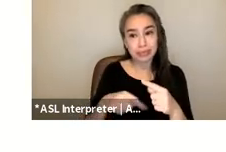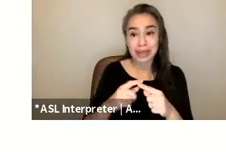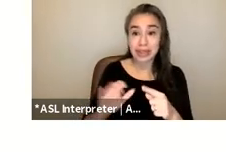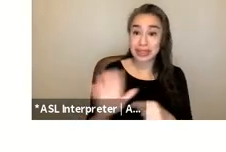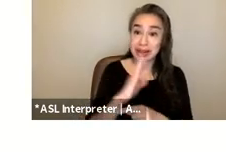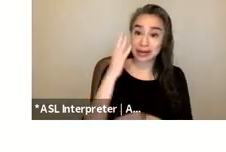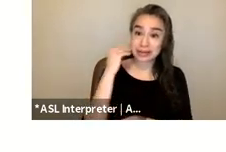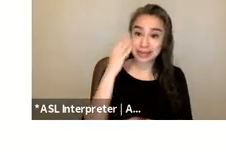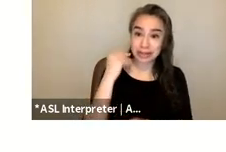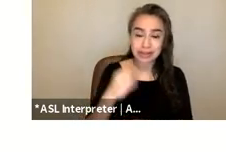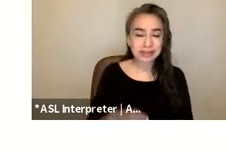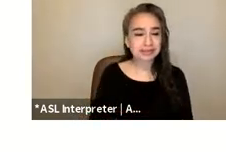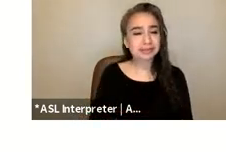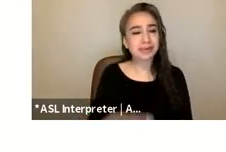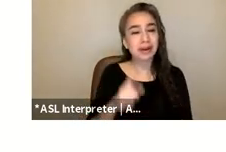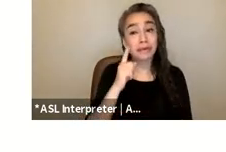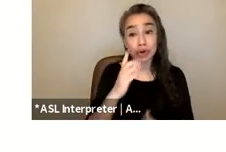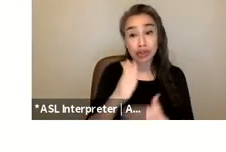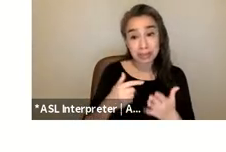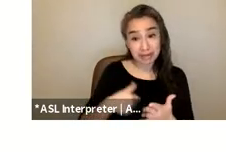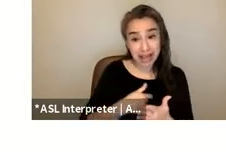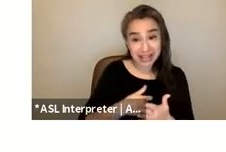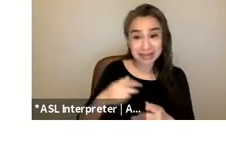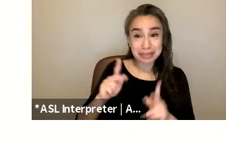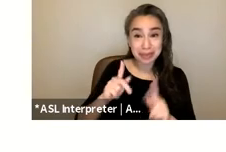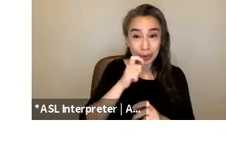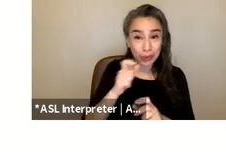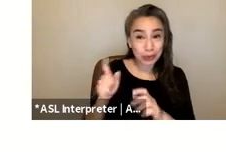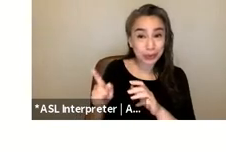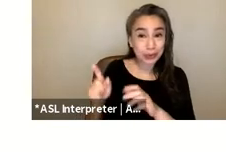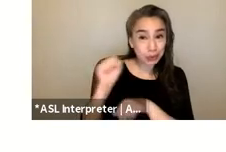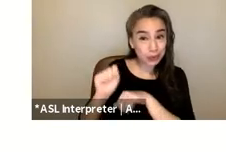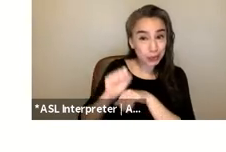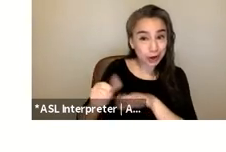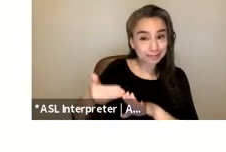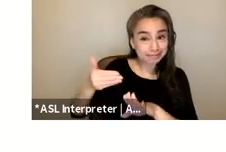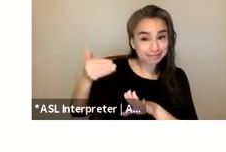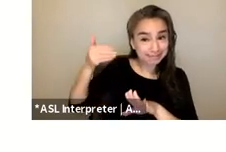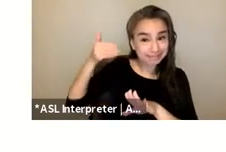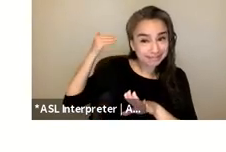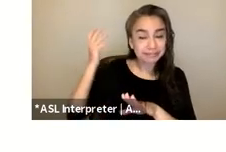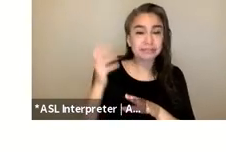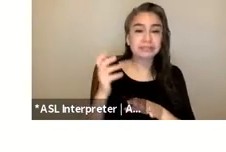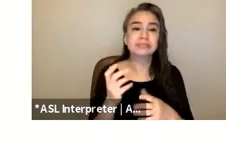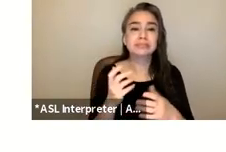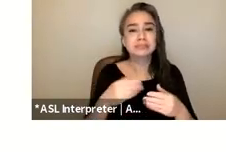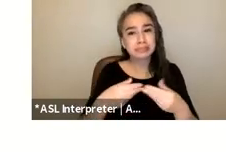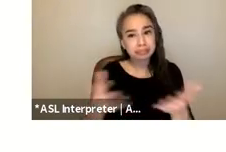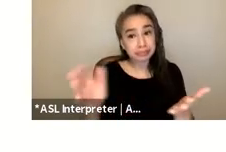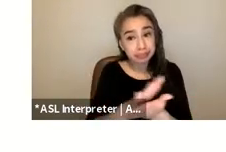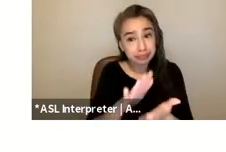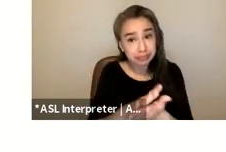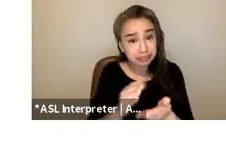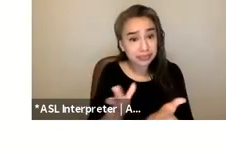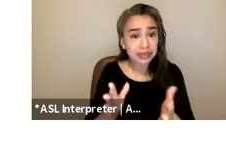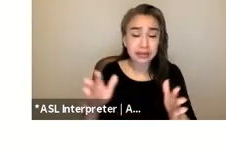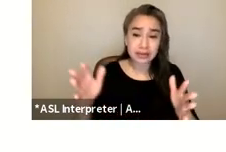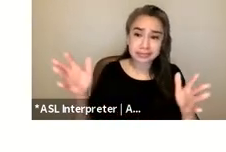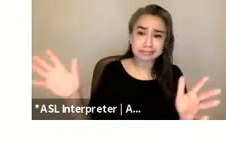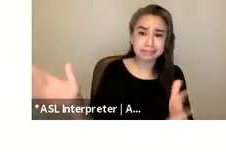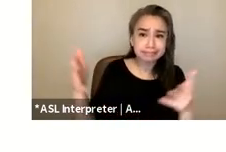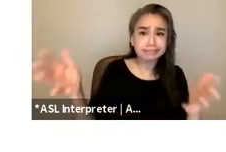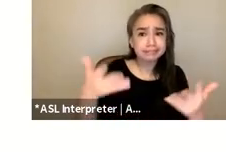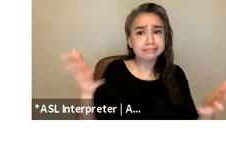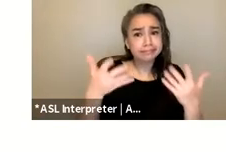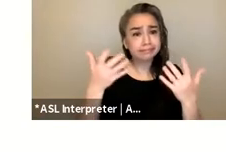some of us and our elders right rallied passed out flyers conducted public disruption and direct action right they